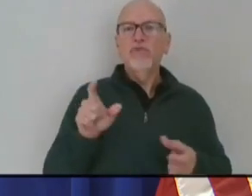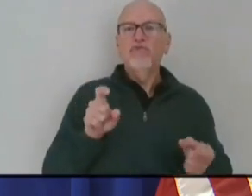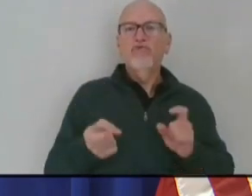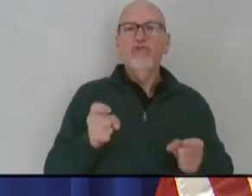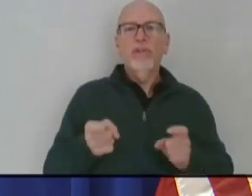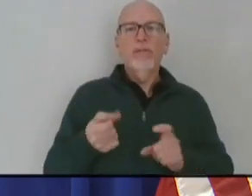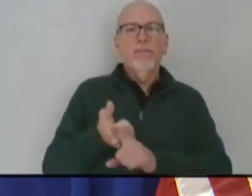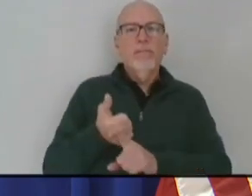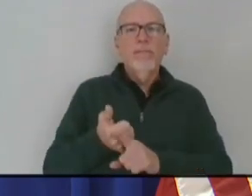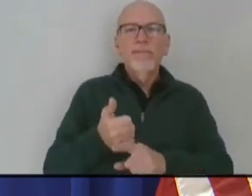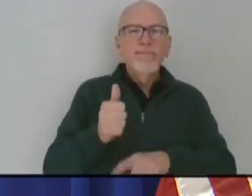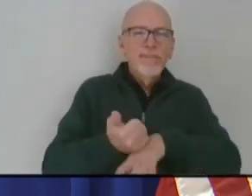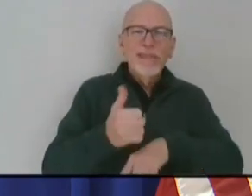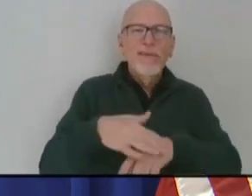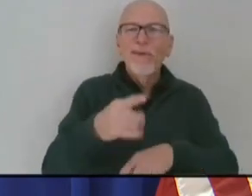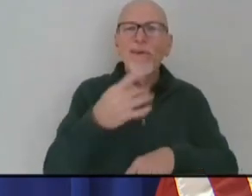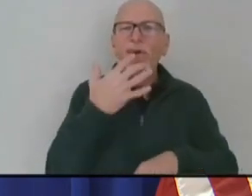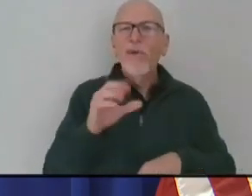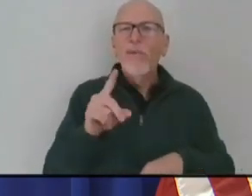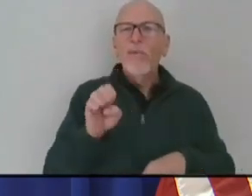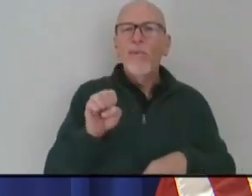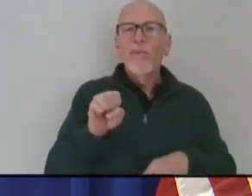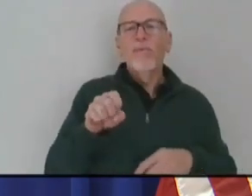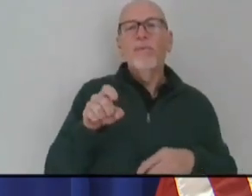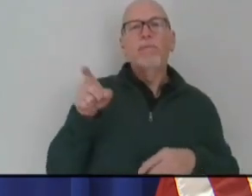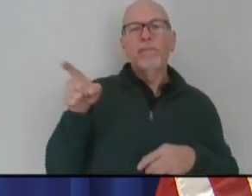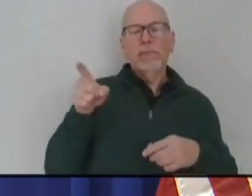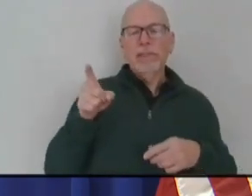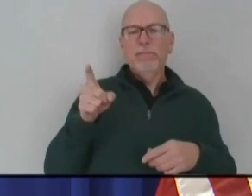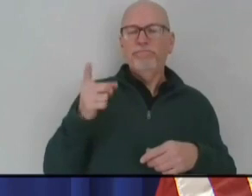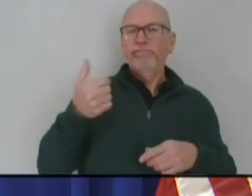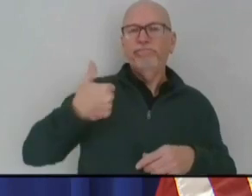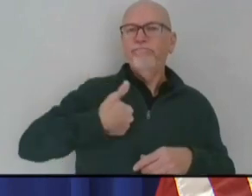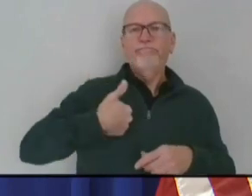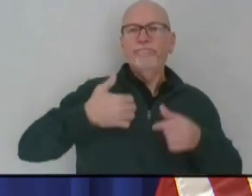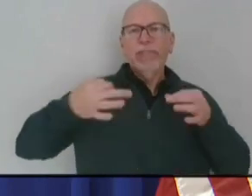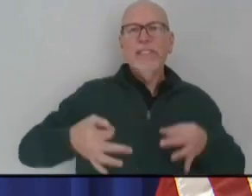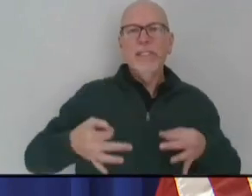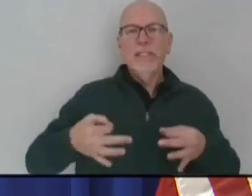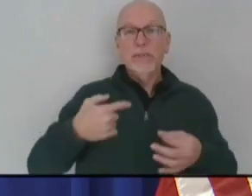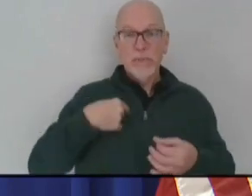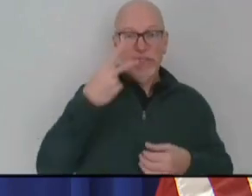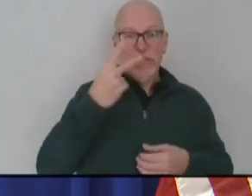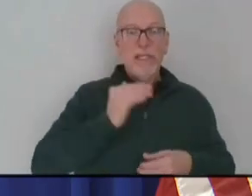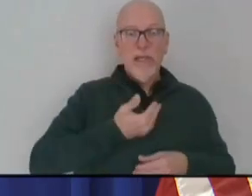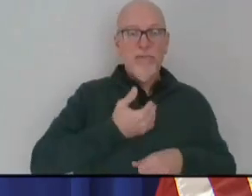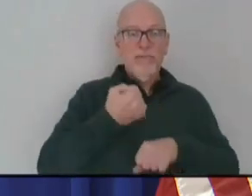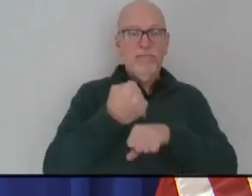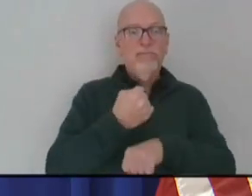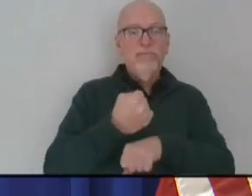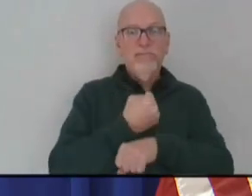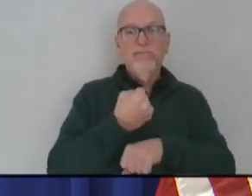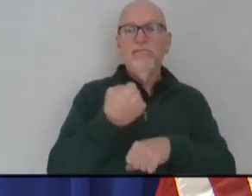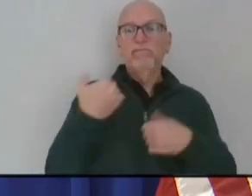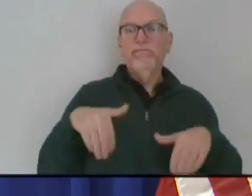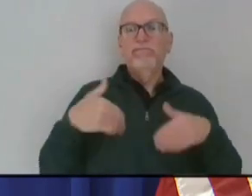according to the color-coded map, they self-adjusted and said, we see where we're going, and we're going to